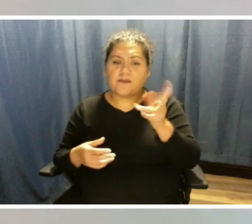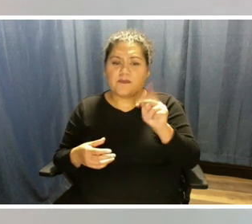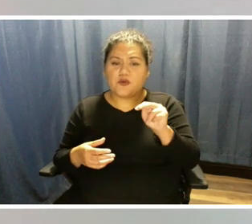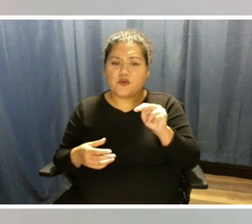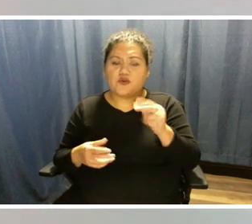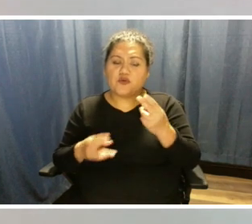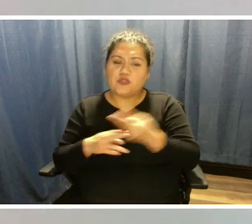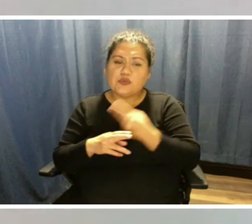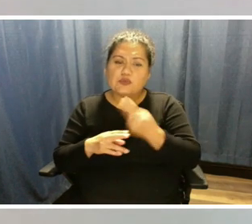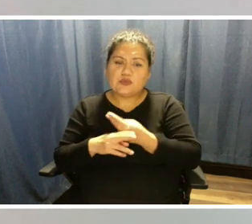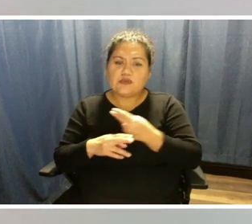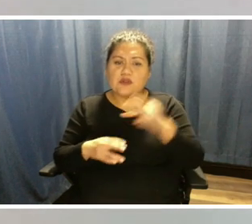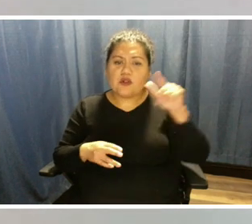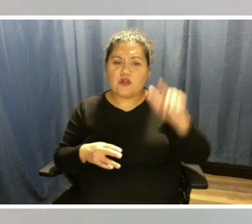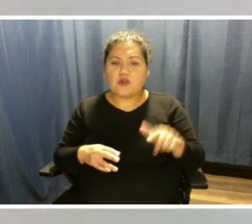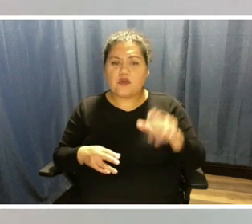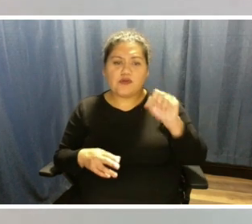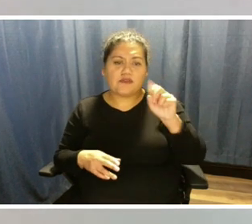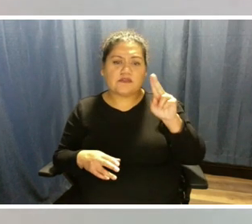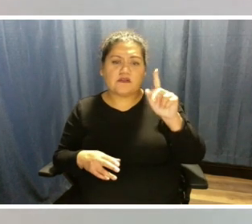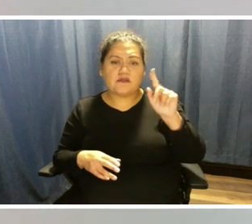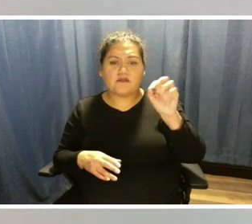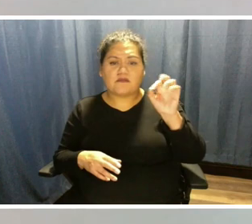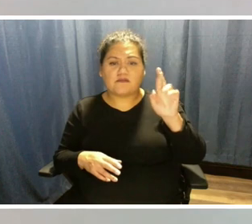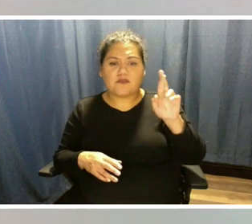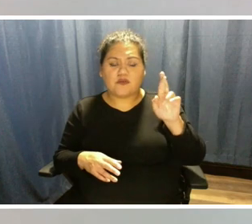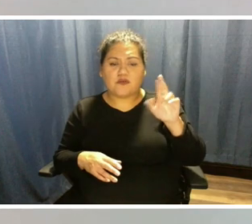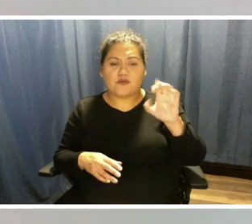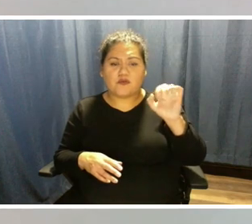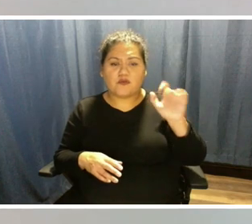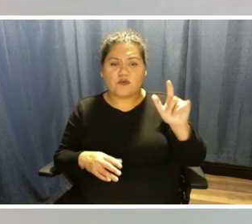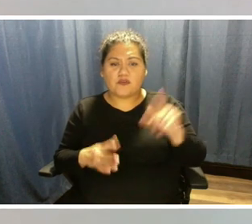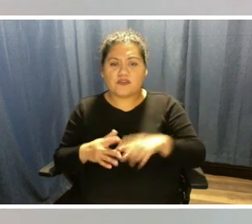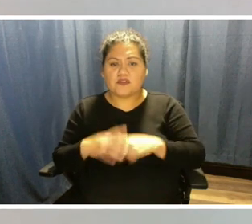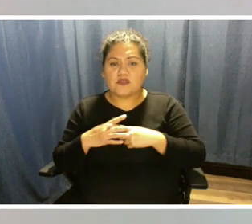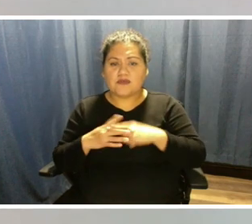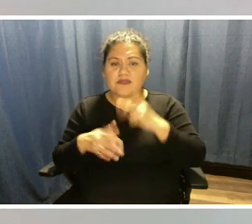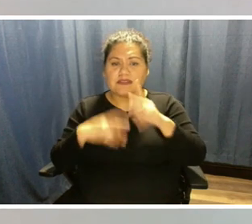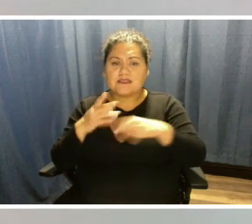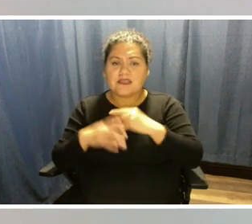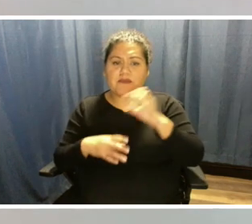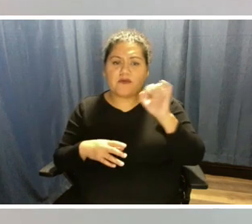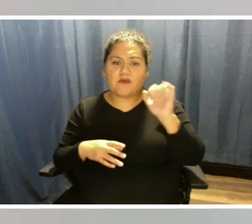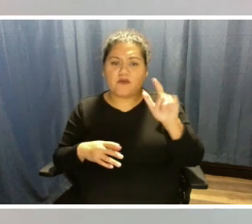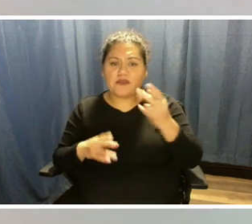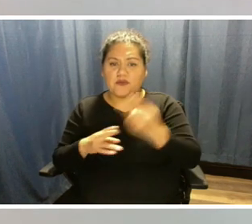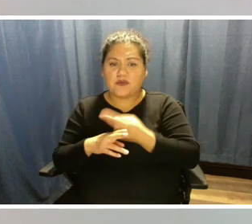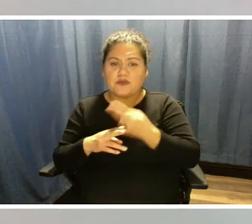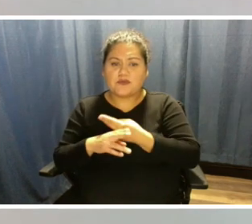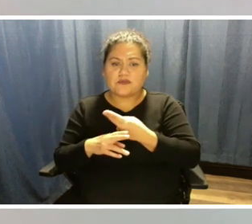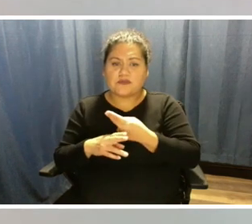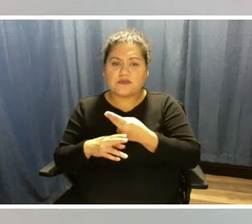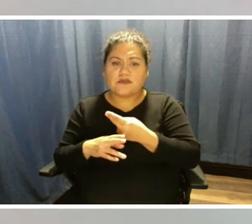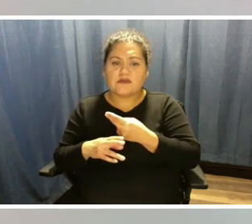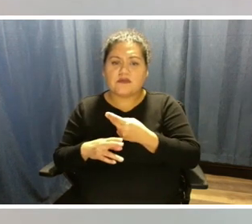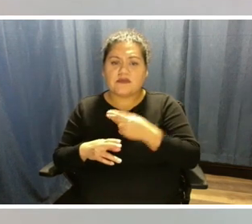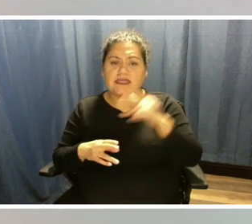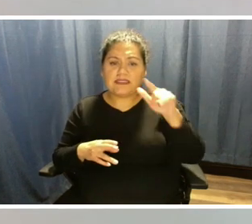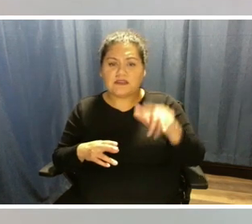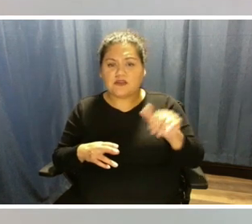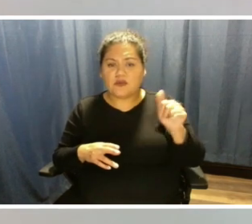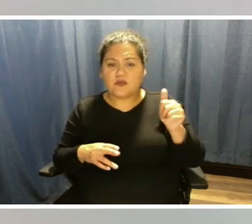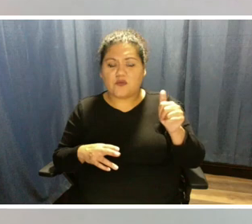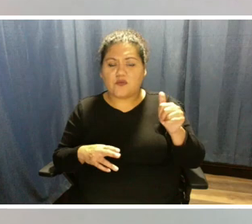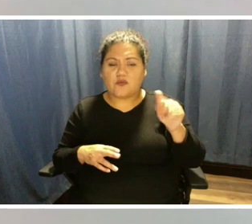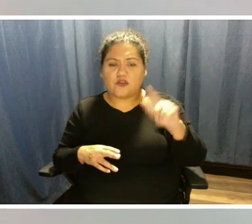low sulfur coal. So just starting from the type of coal we're utilizing, it's lower in emissions than